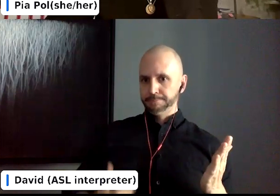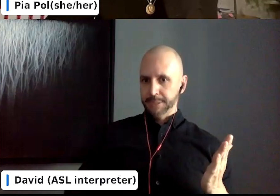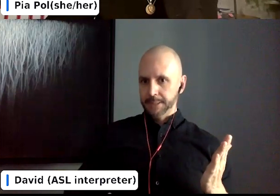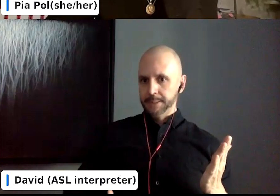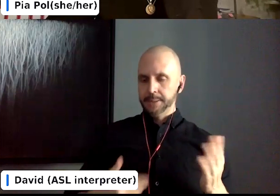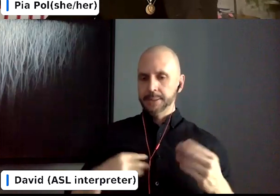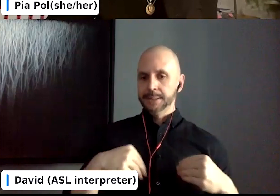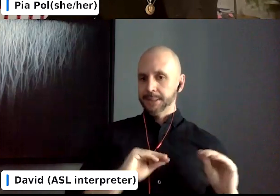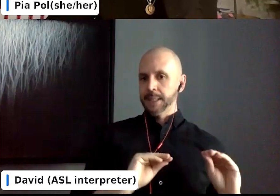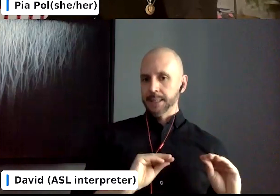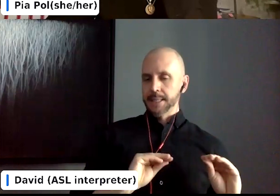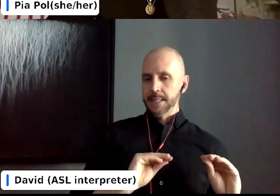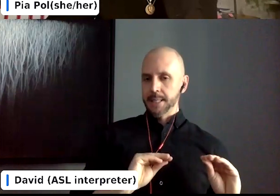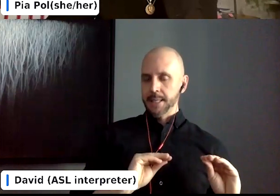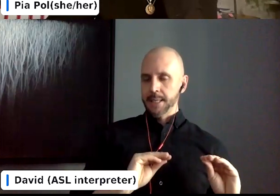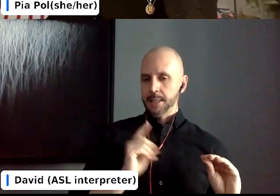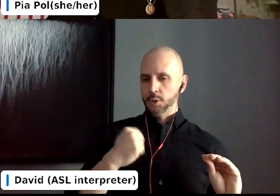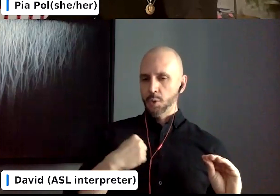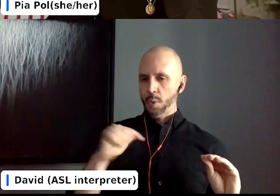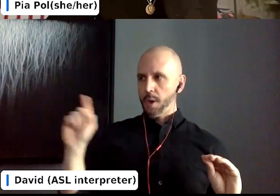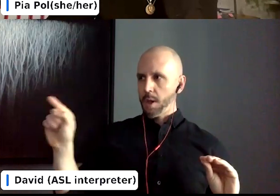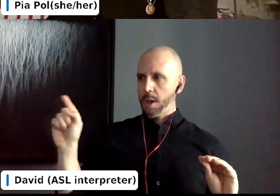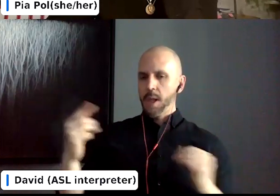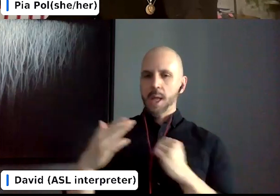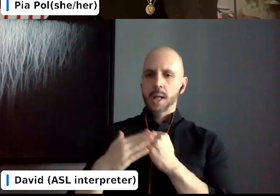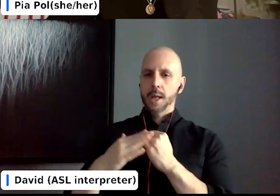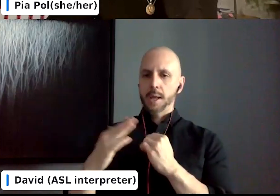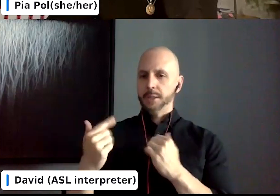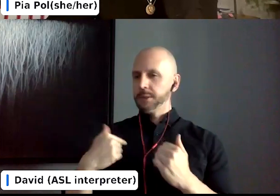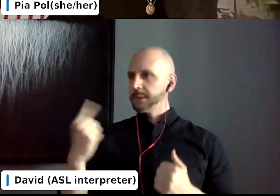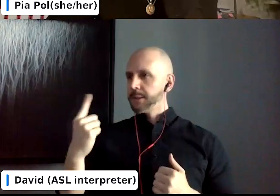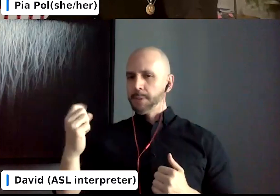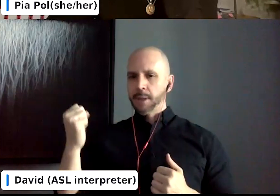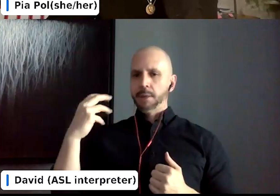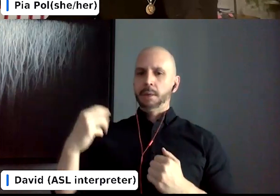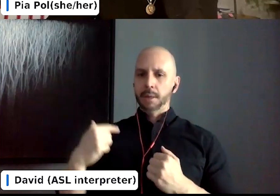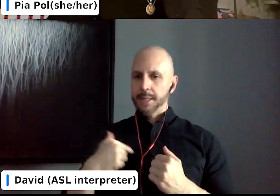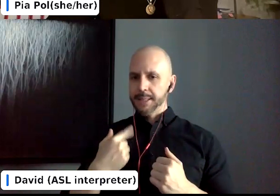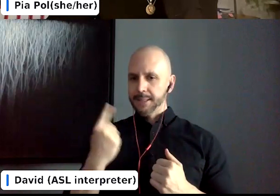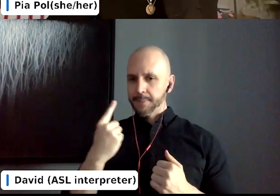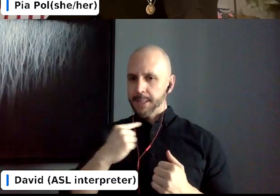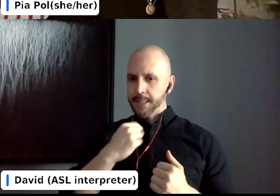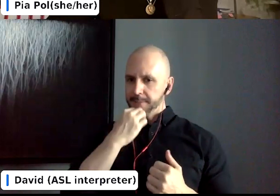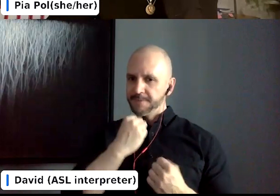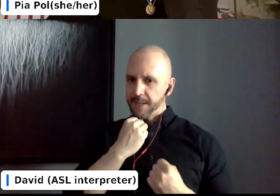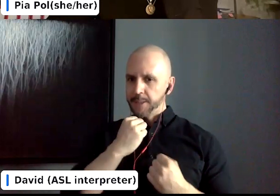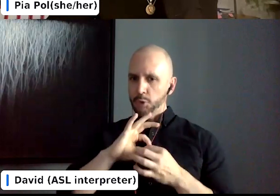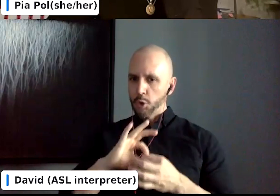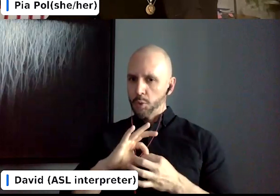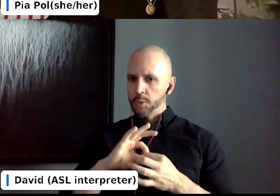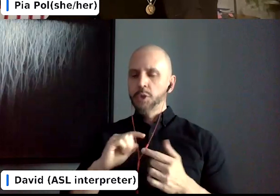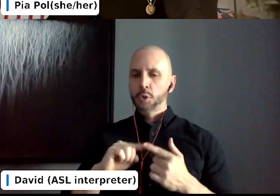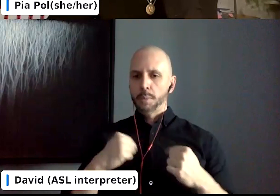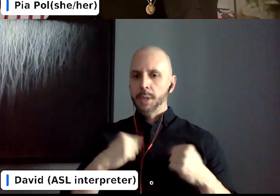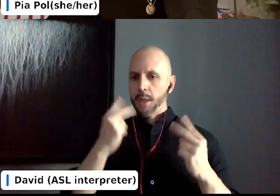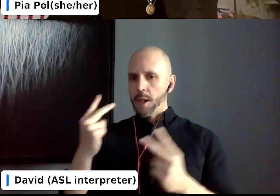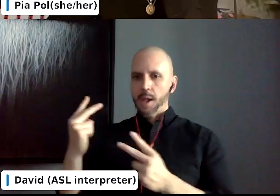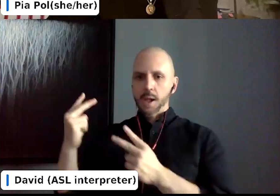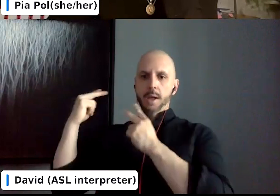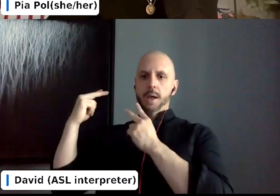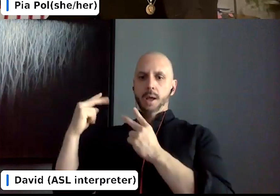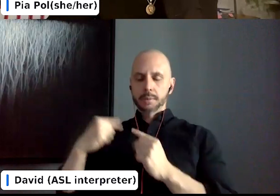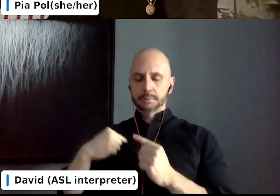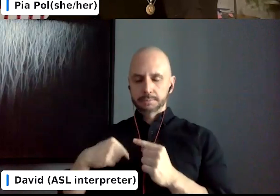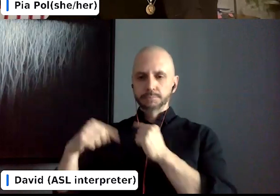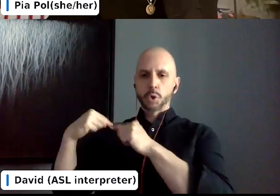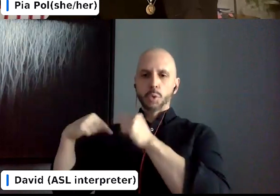really had to think about that time. And so I kind of was drawing from that, uh, that experience as a bookseller and working in a